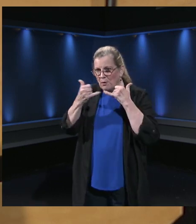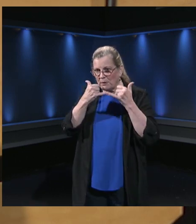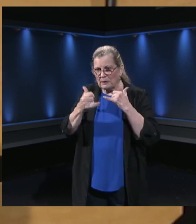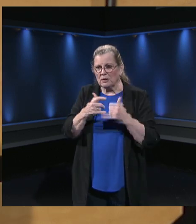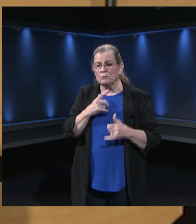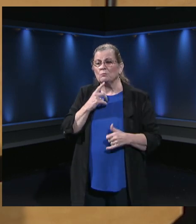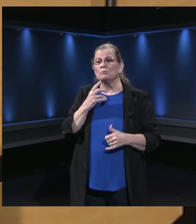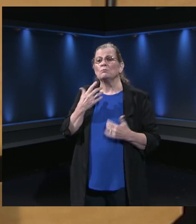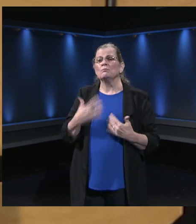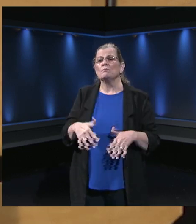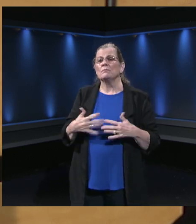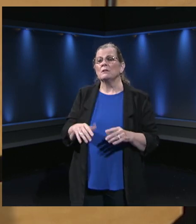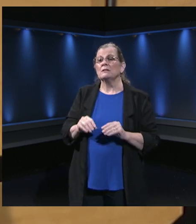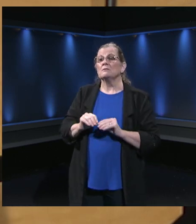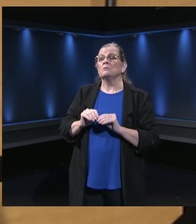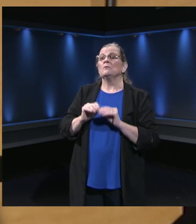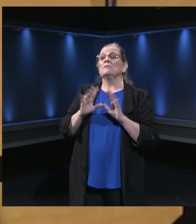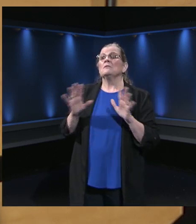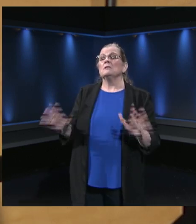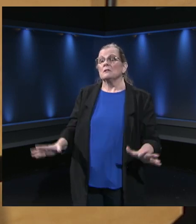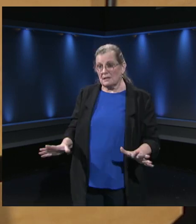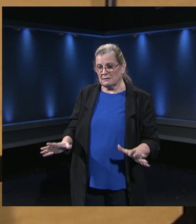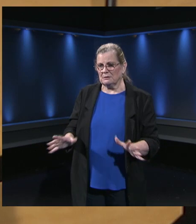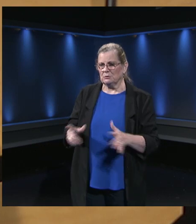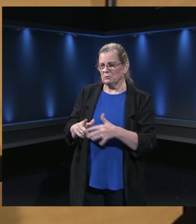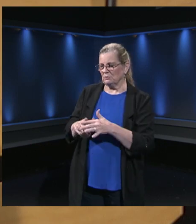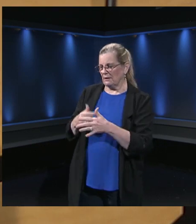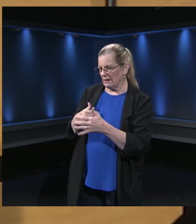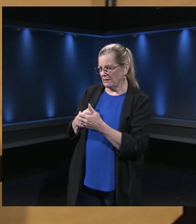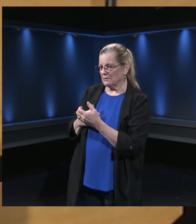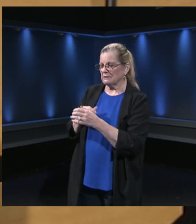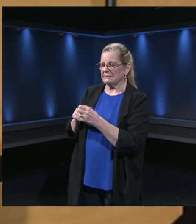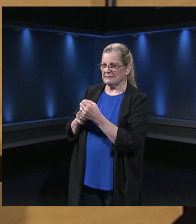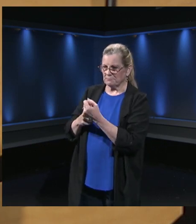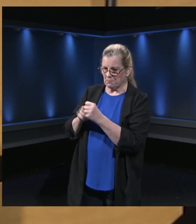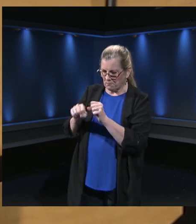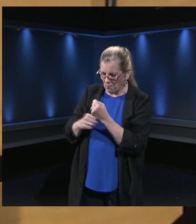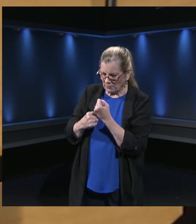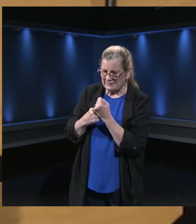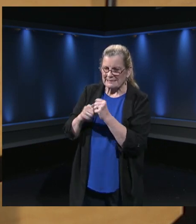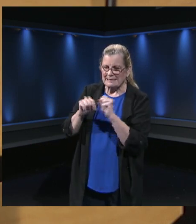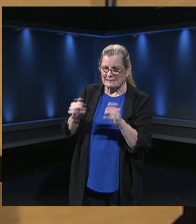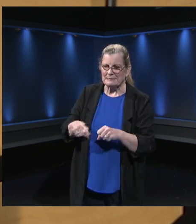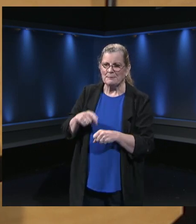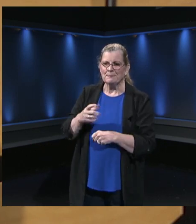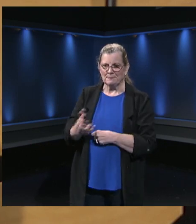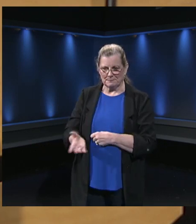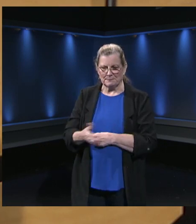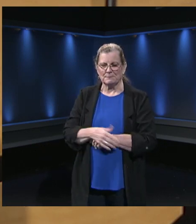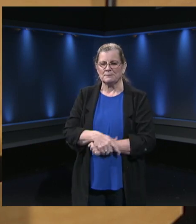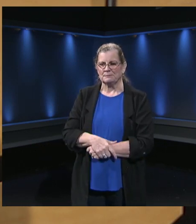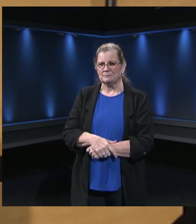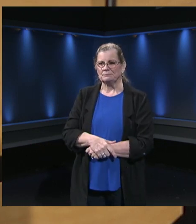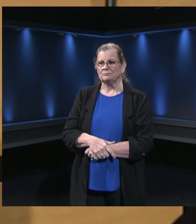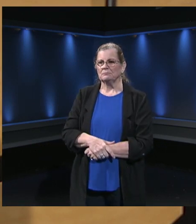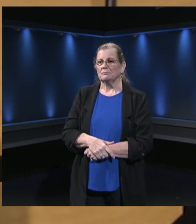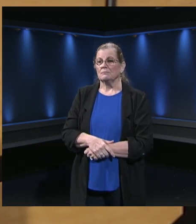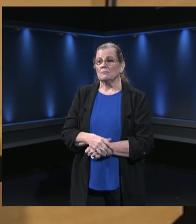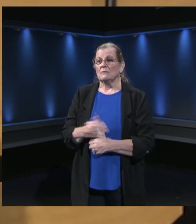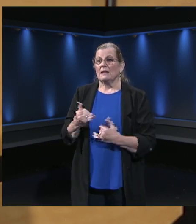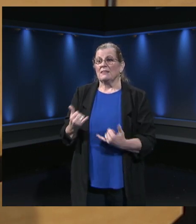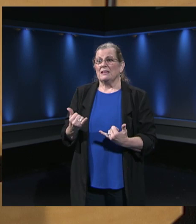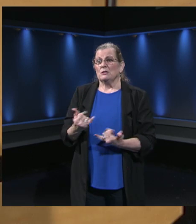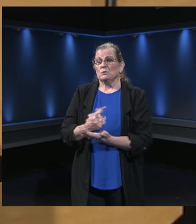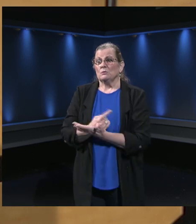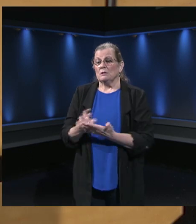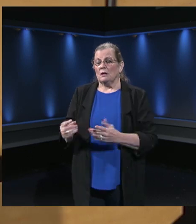clear system to track the support we're providing. This week we have been doing orientations and yesterday we did it was